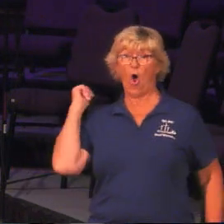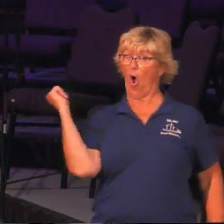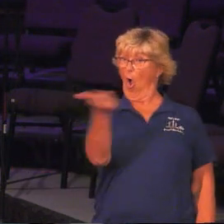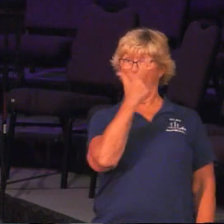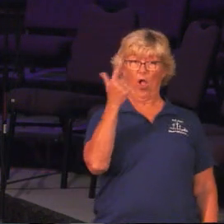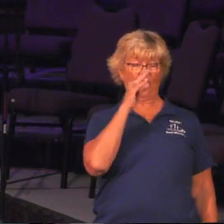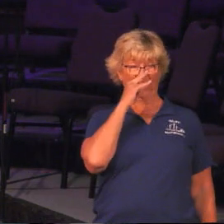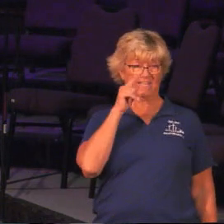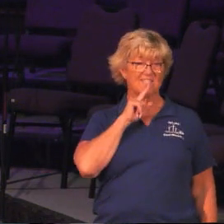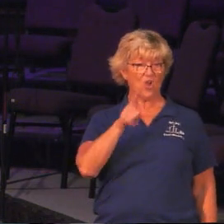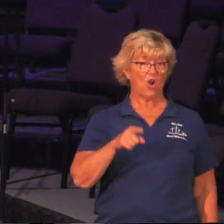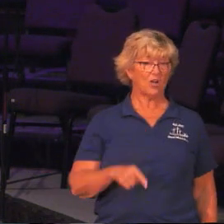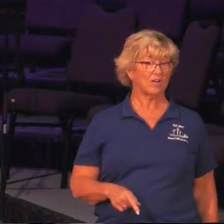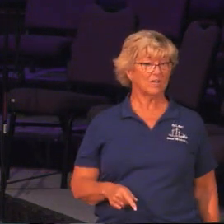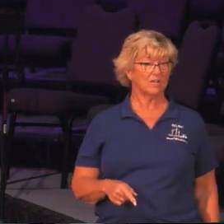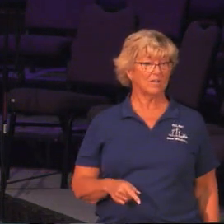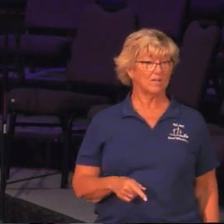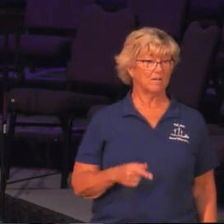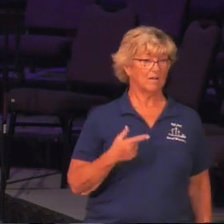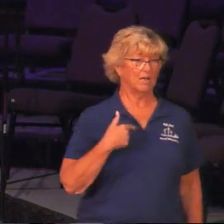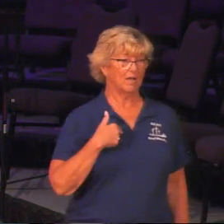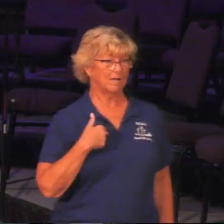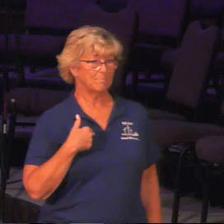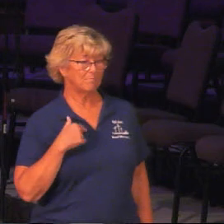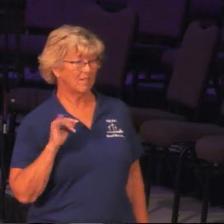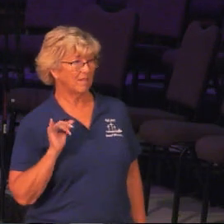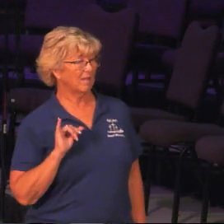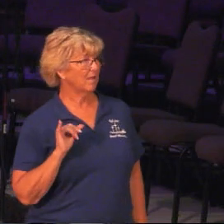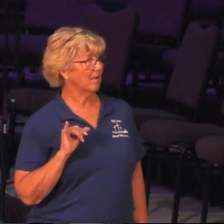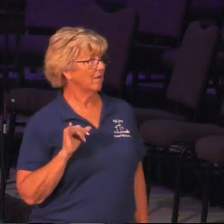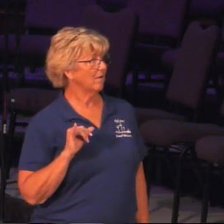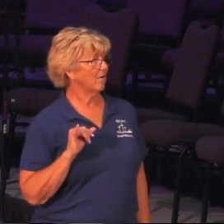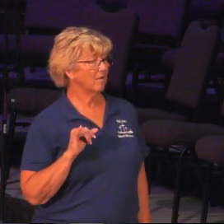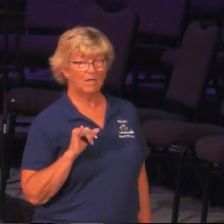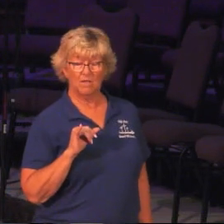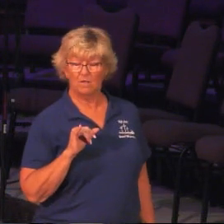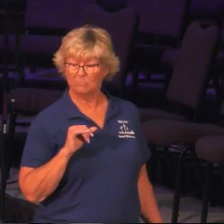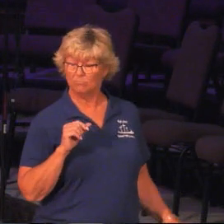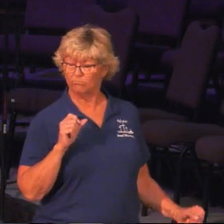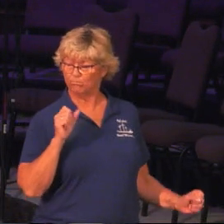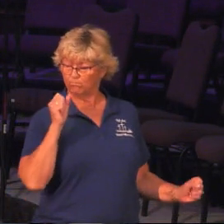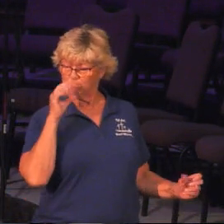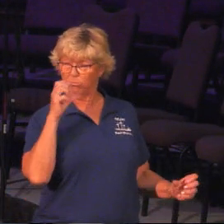And I am like, that blew me away.